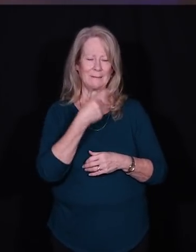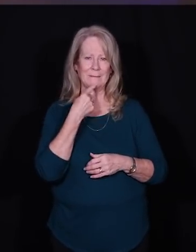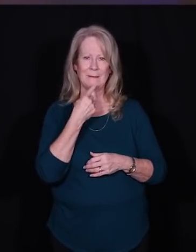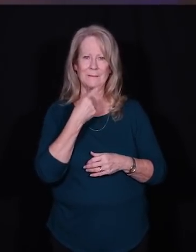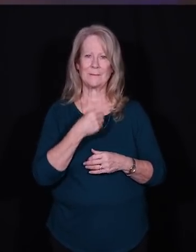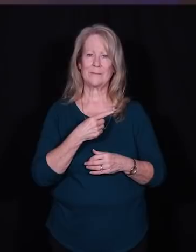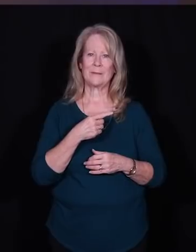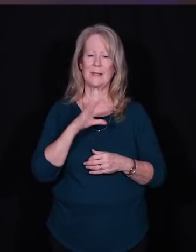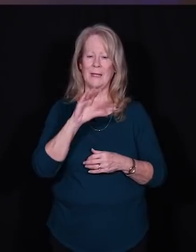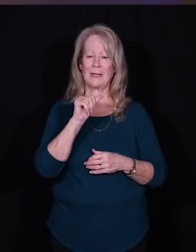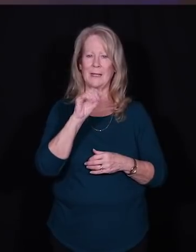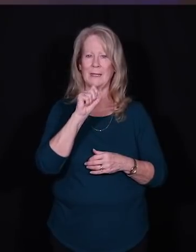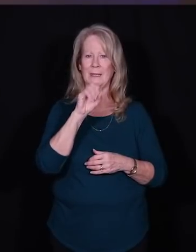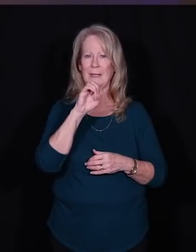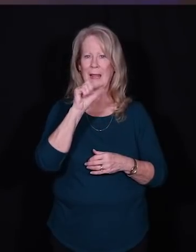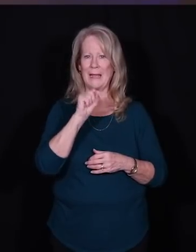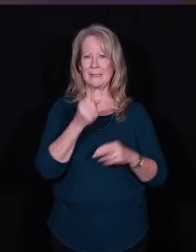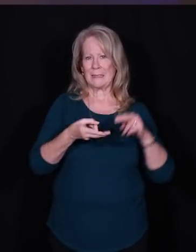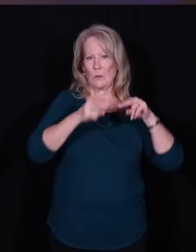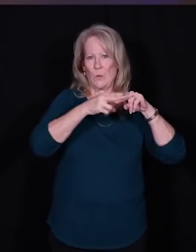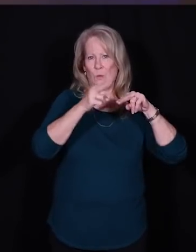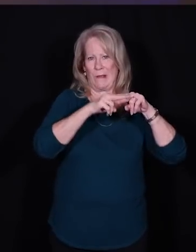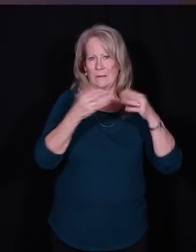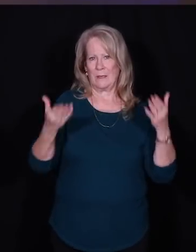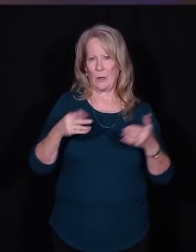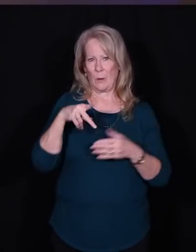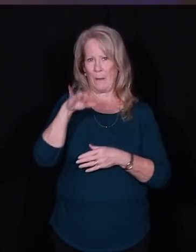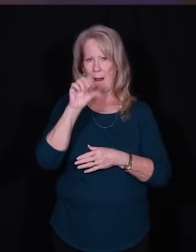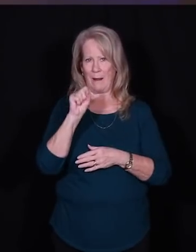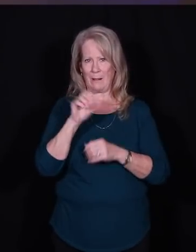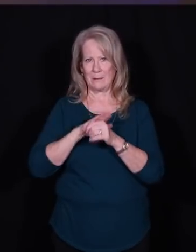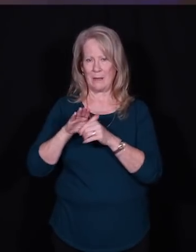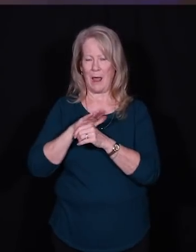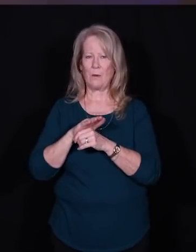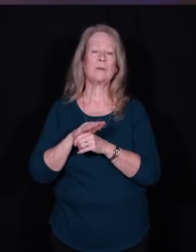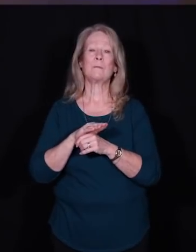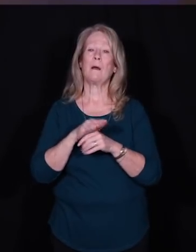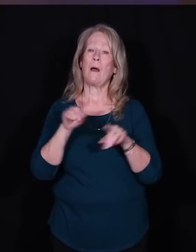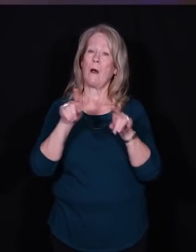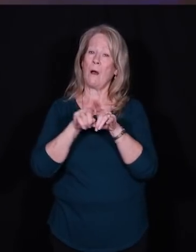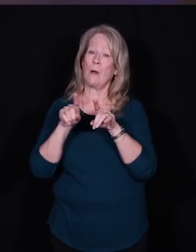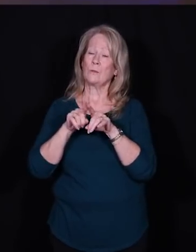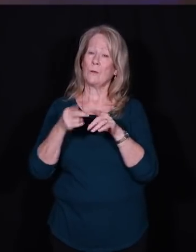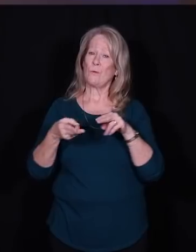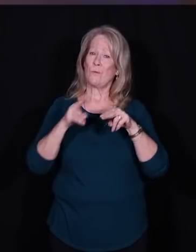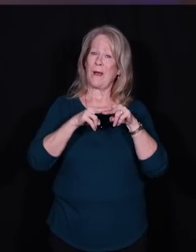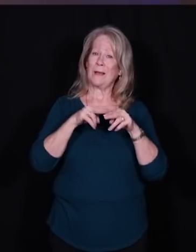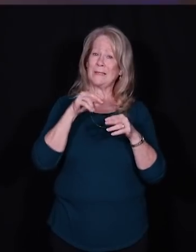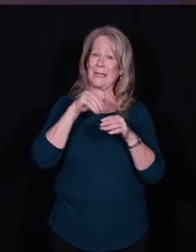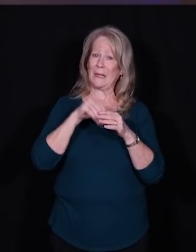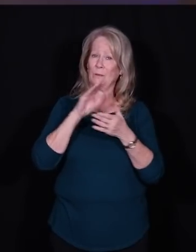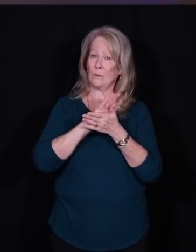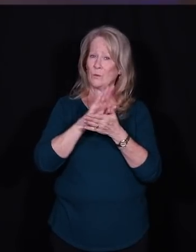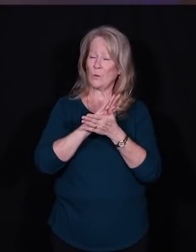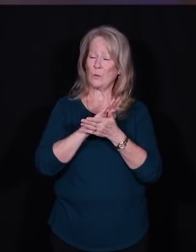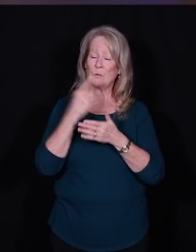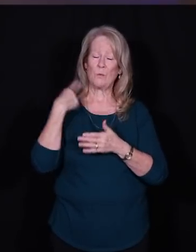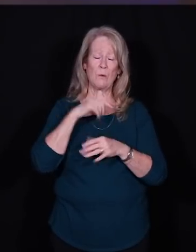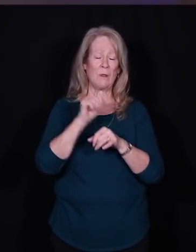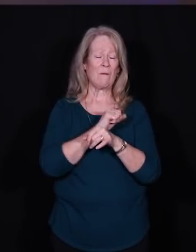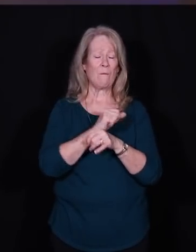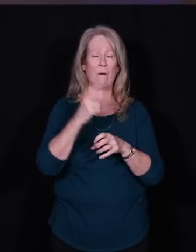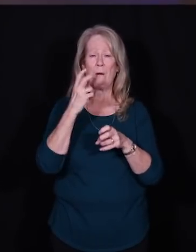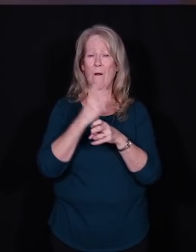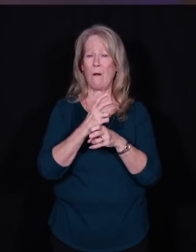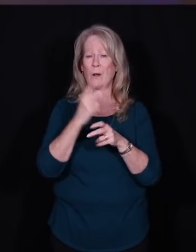mentioned, cases are rising in Pinellas County, so naturally, they are also rising in our schools. We have worked very